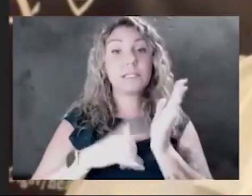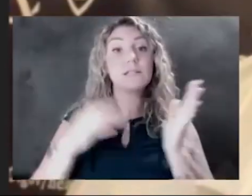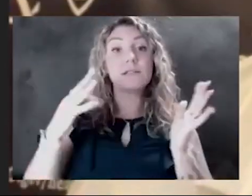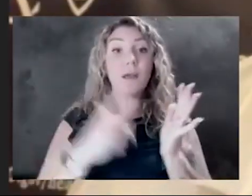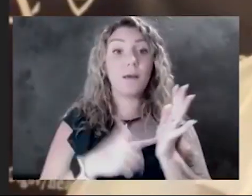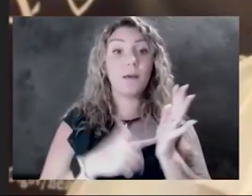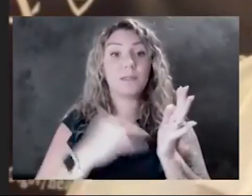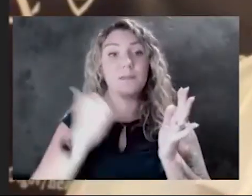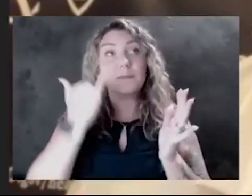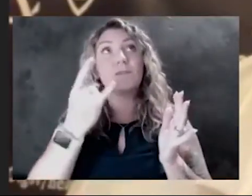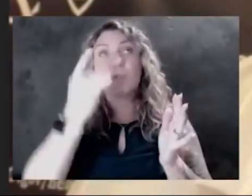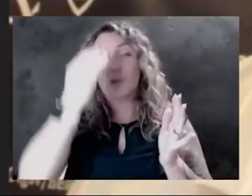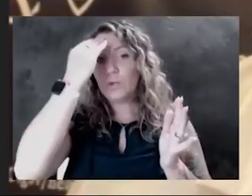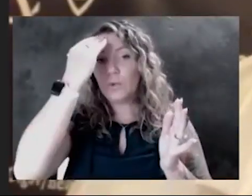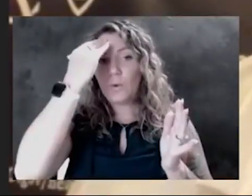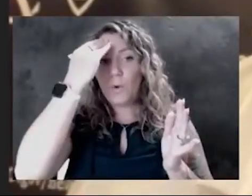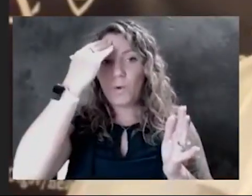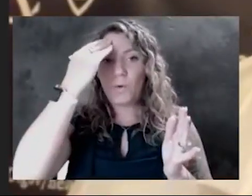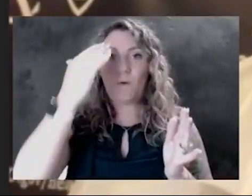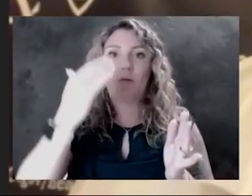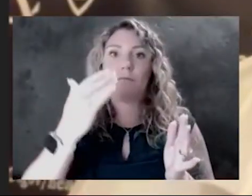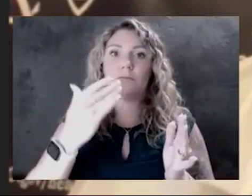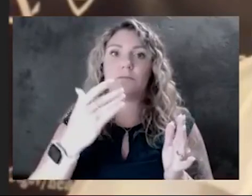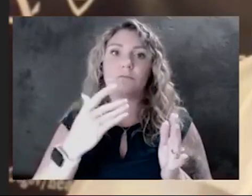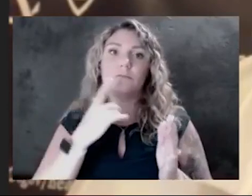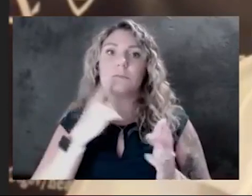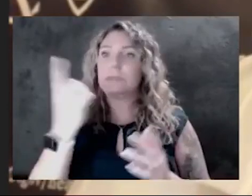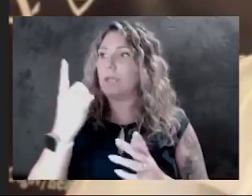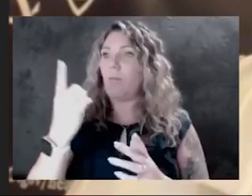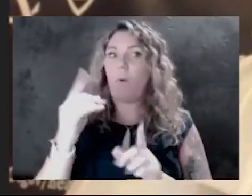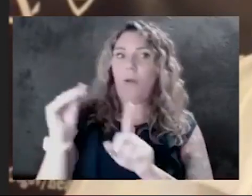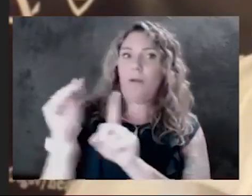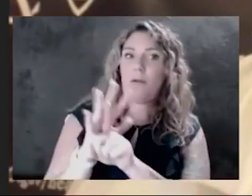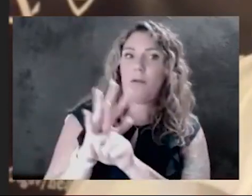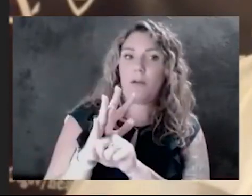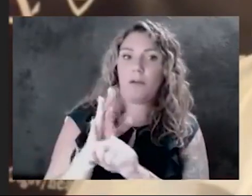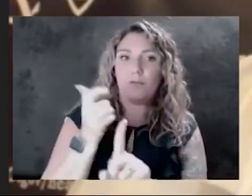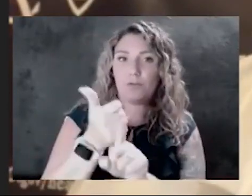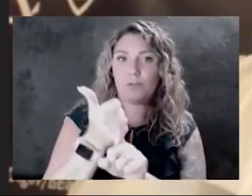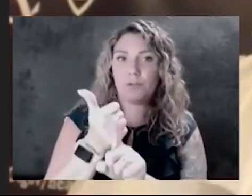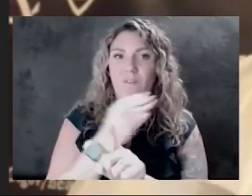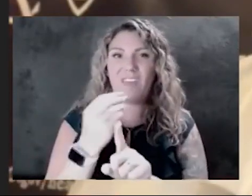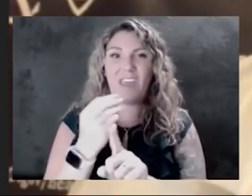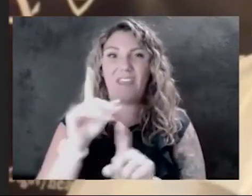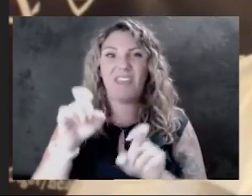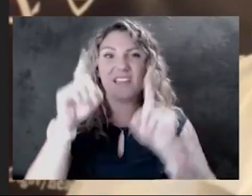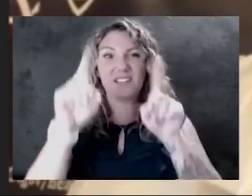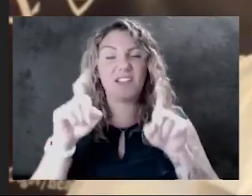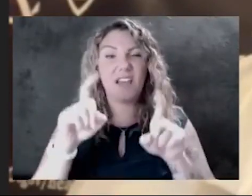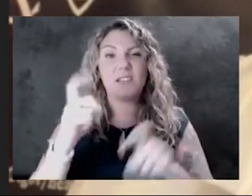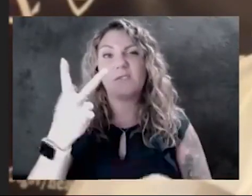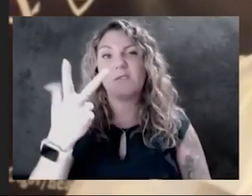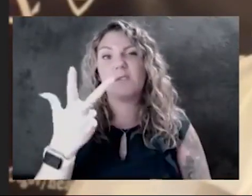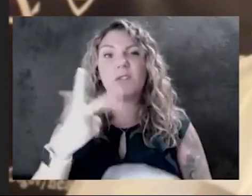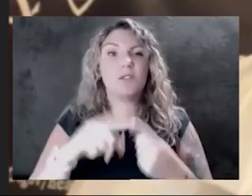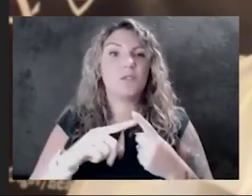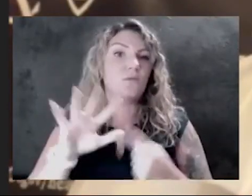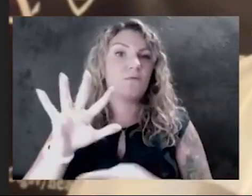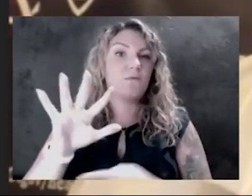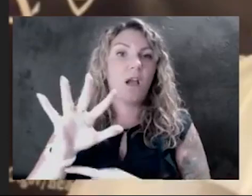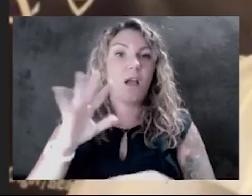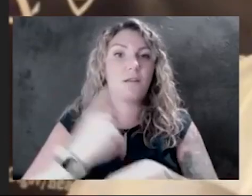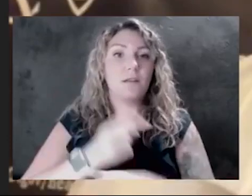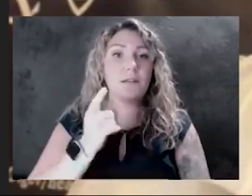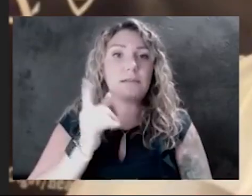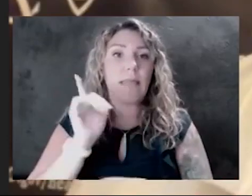if you know you've had a significant exposure, getting that test three to five days later makes sense, but it